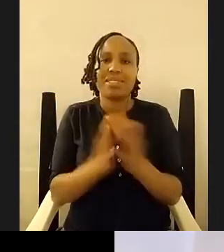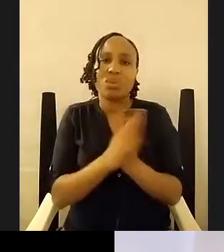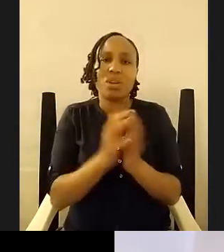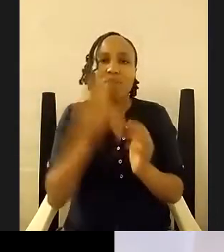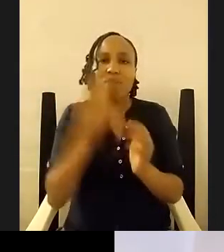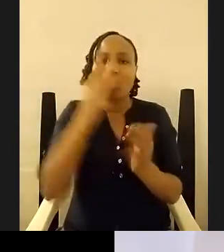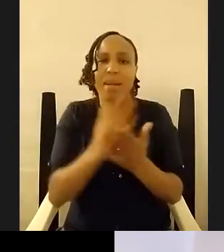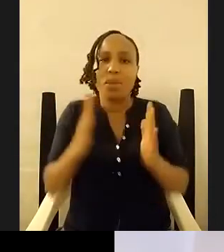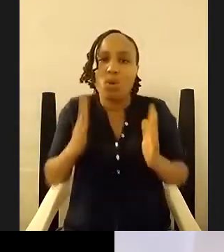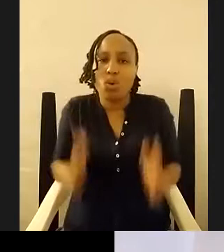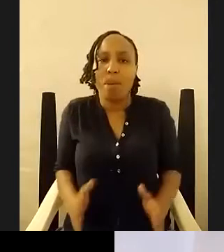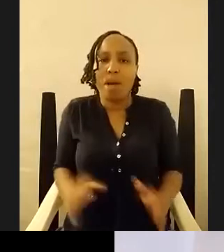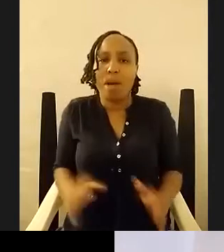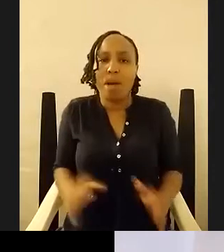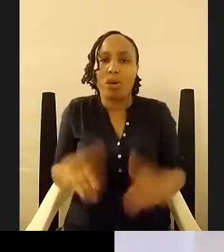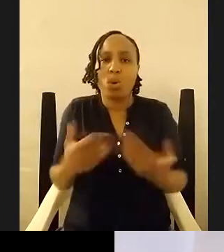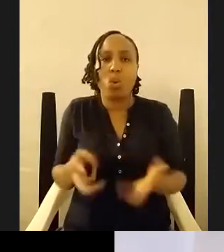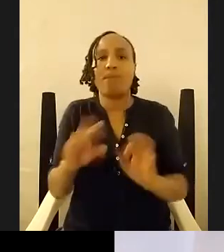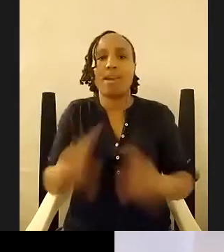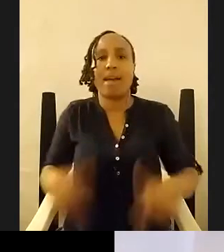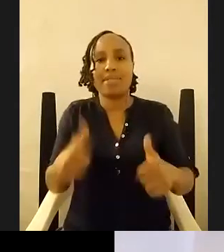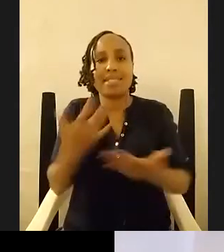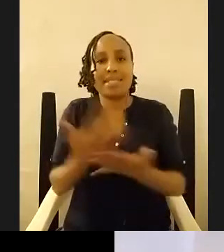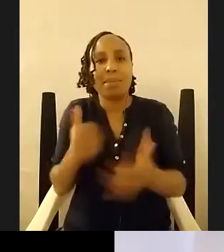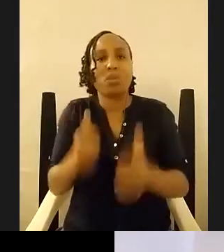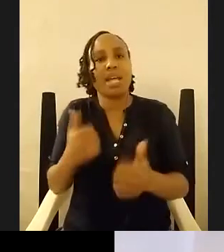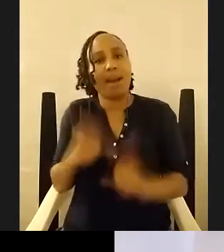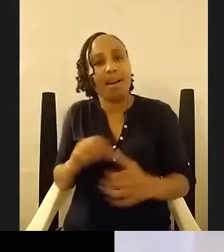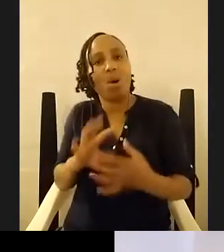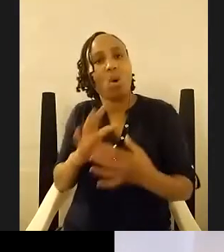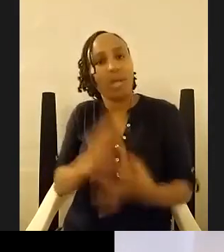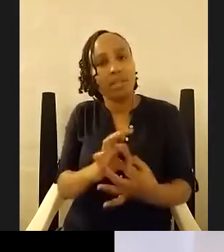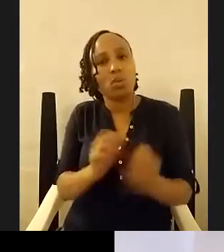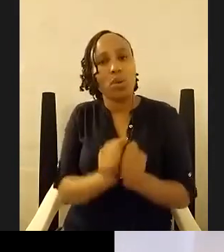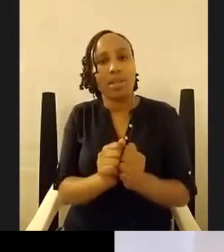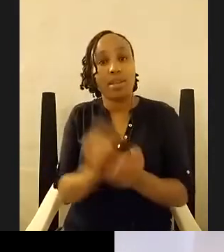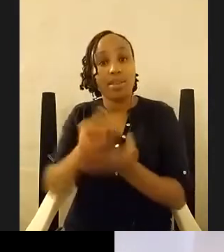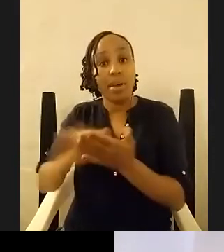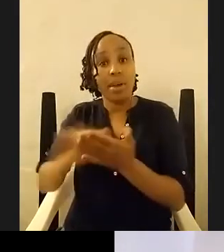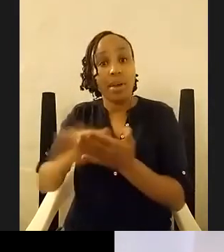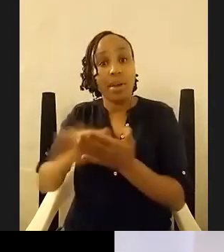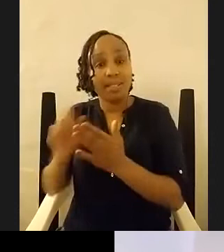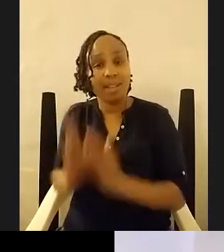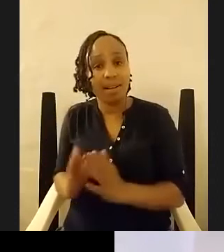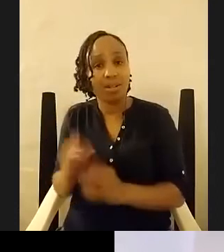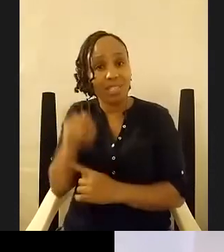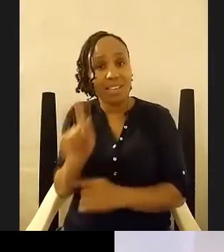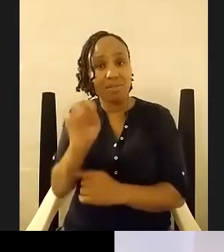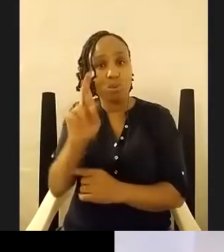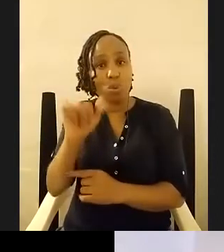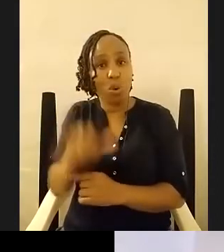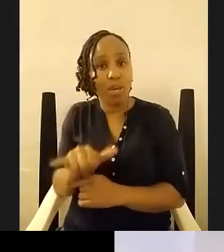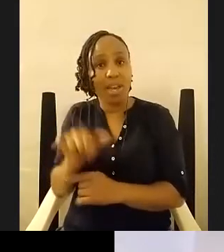to something that i can connect it so the writer really in in you troya younger is the author of this light of mine